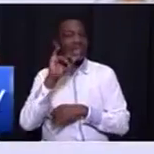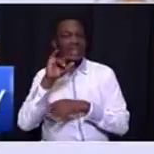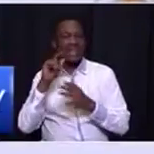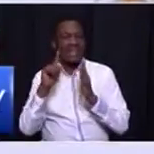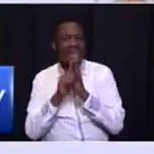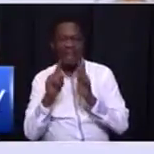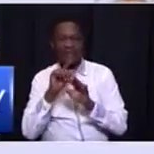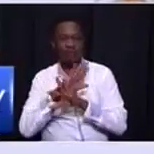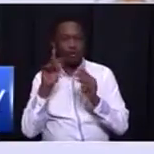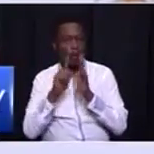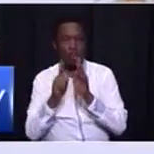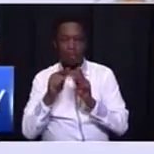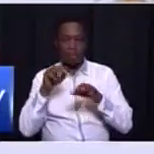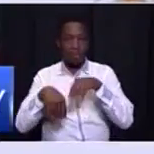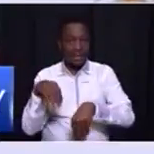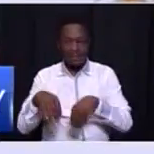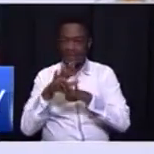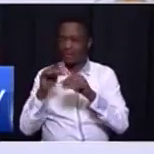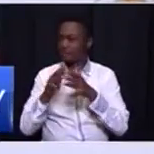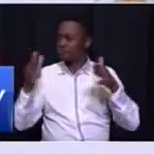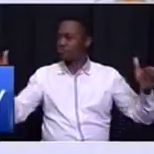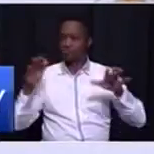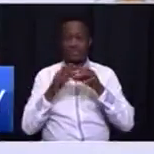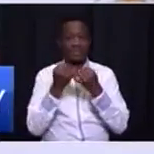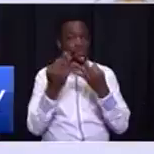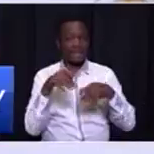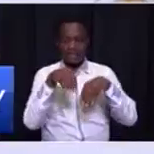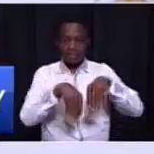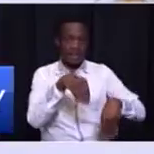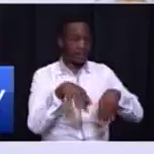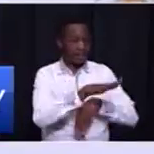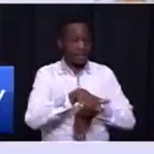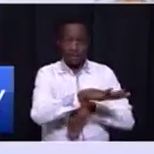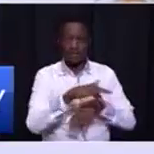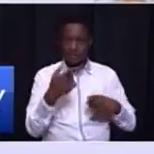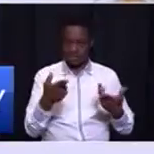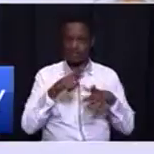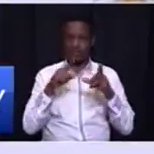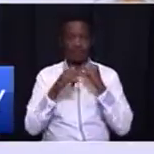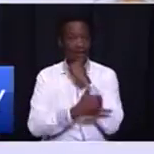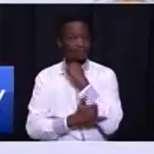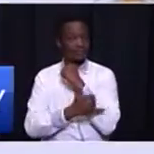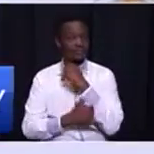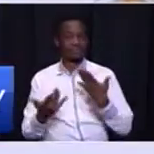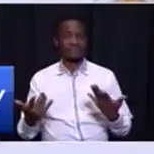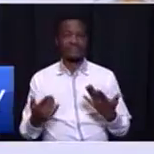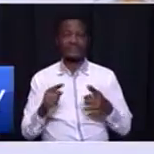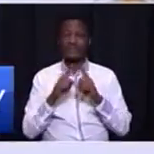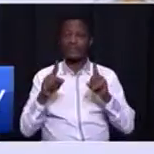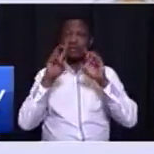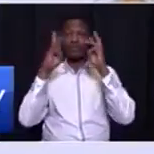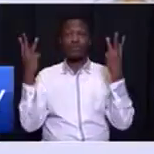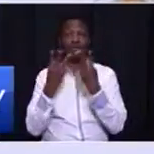in many mining areas of our country. But globally, artisanal mining